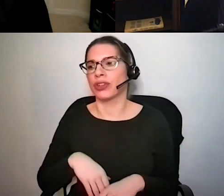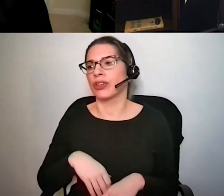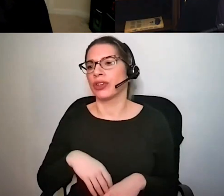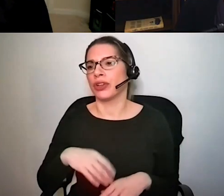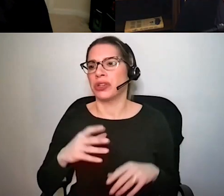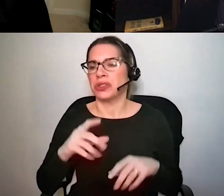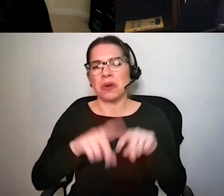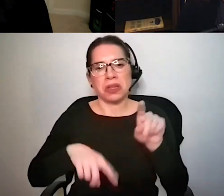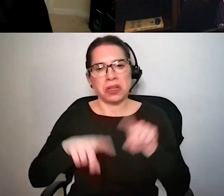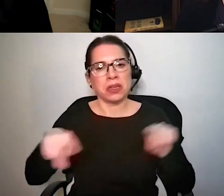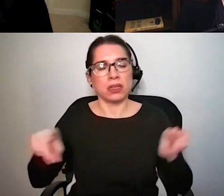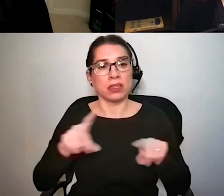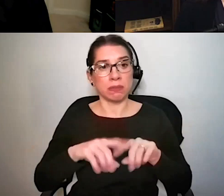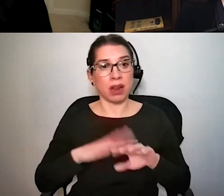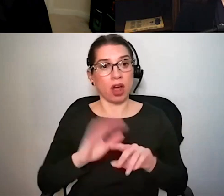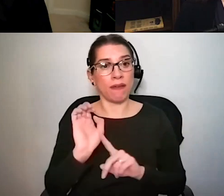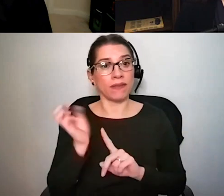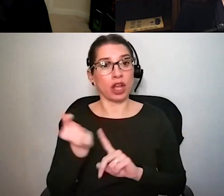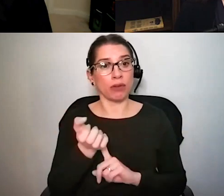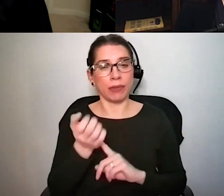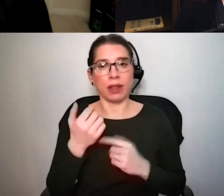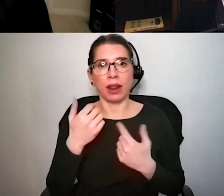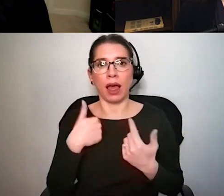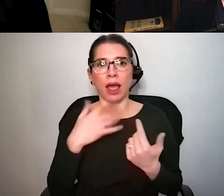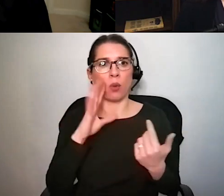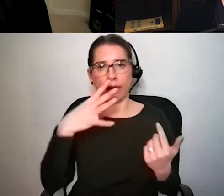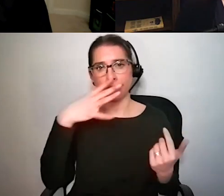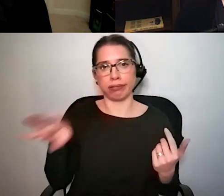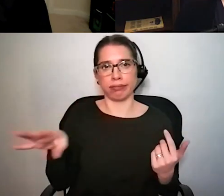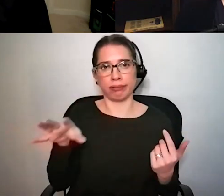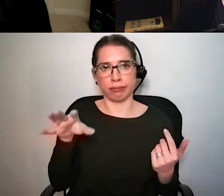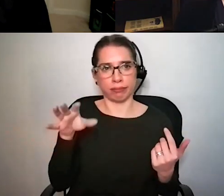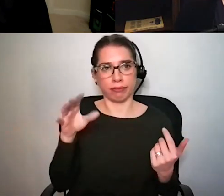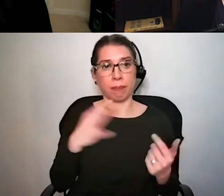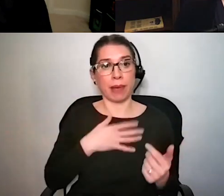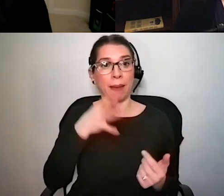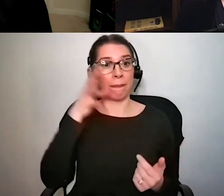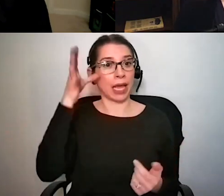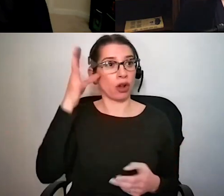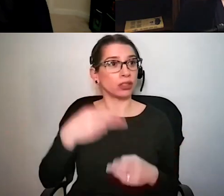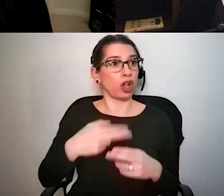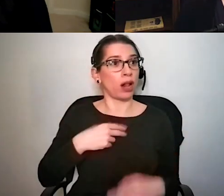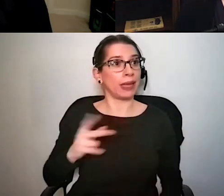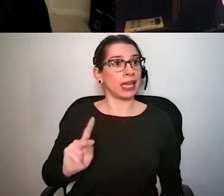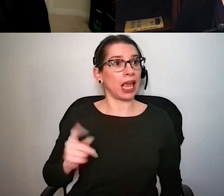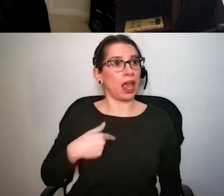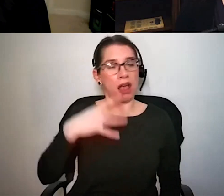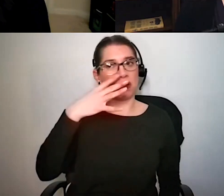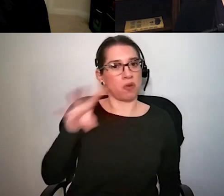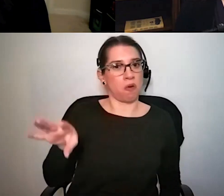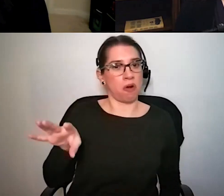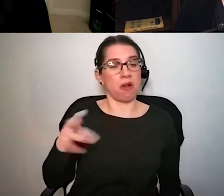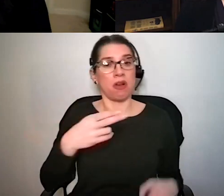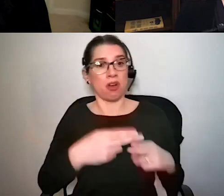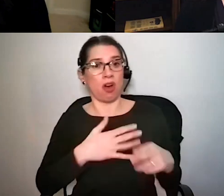environments I don't respond to things so if my parents call me K I don't respond if my parents call me by my name